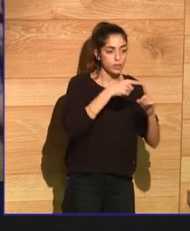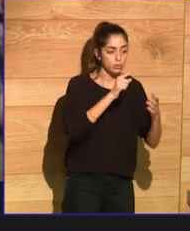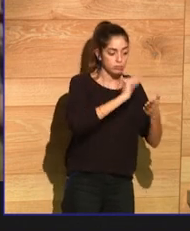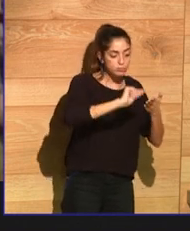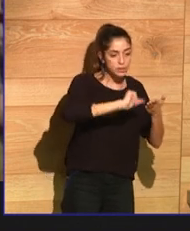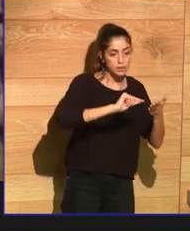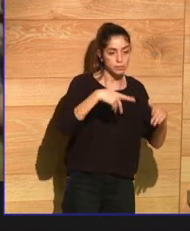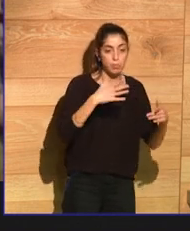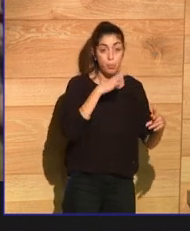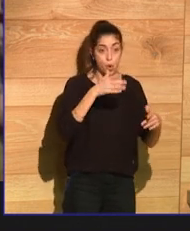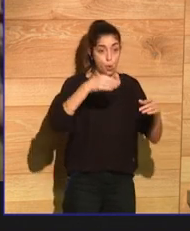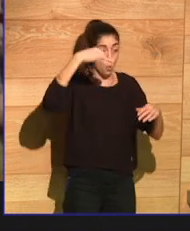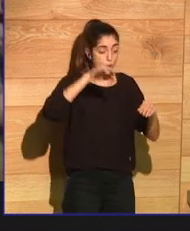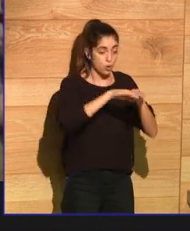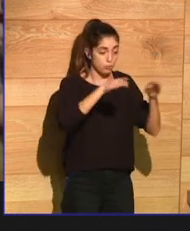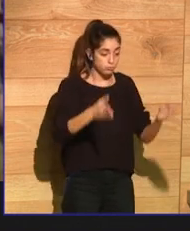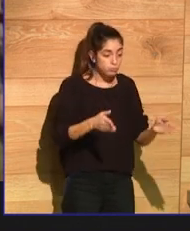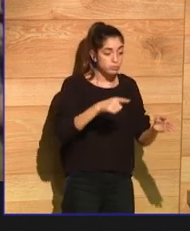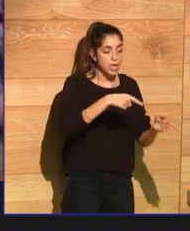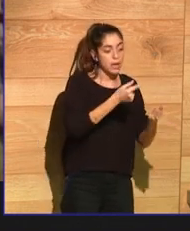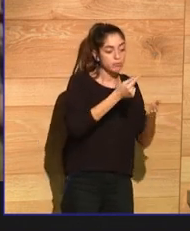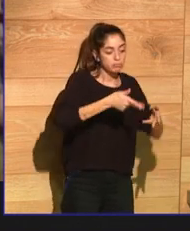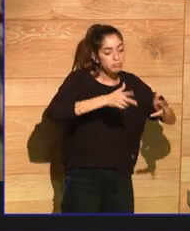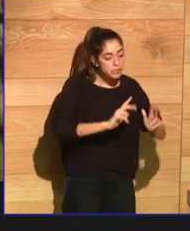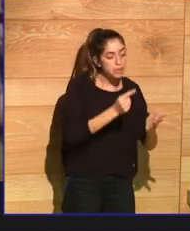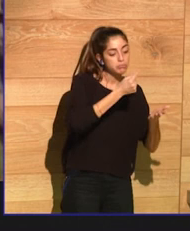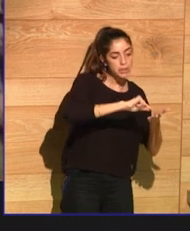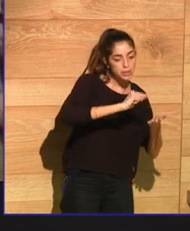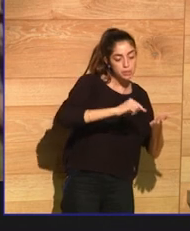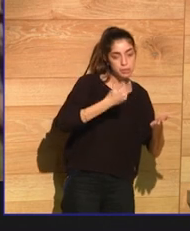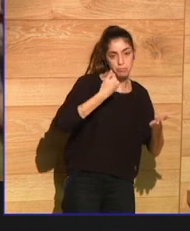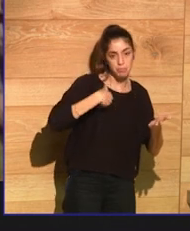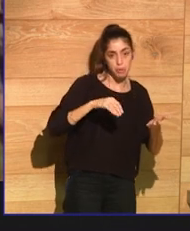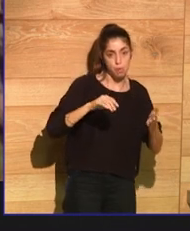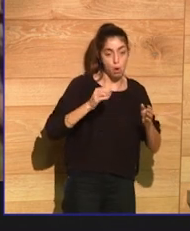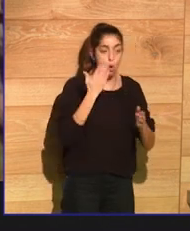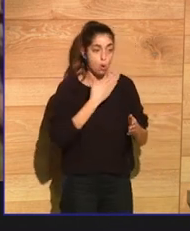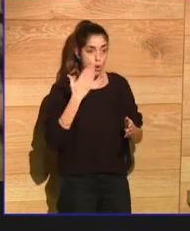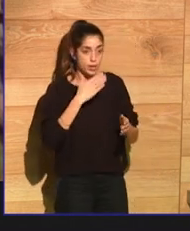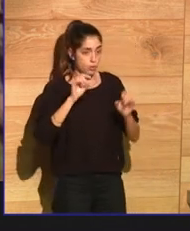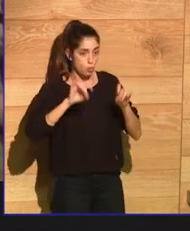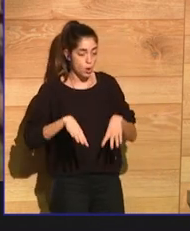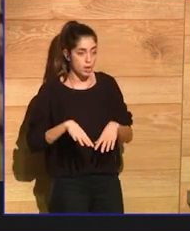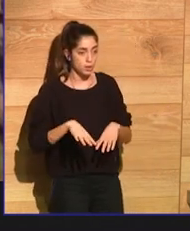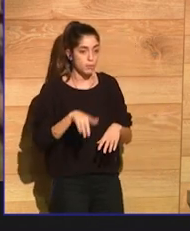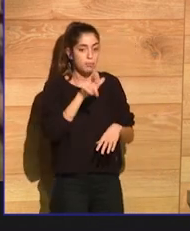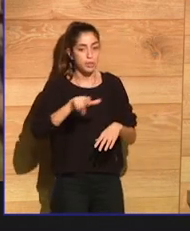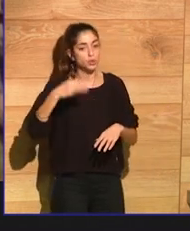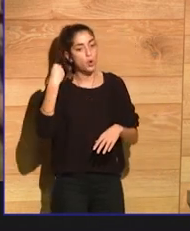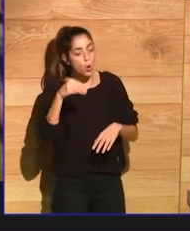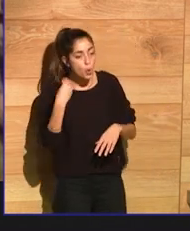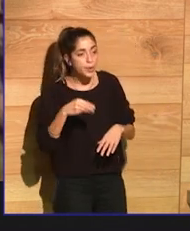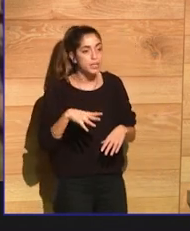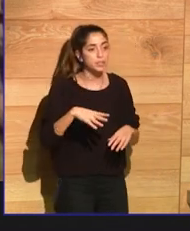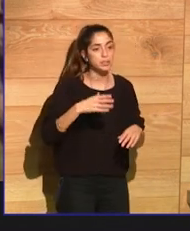or five hours. It's very much like school and these are young people and old people who just want to be away from